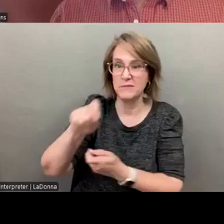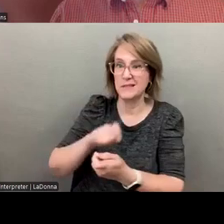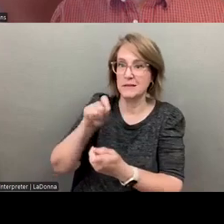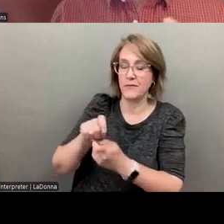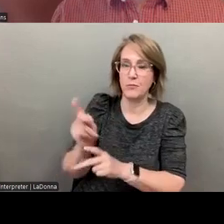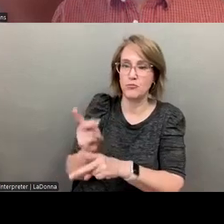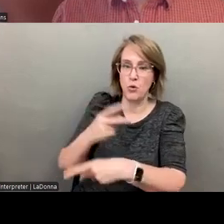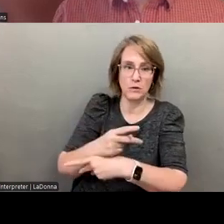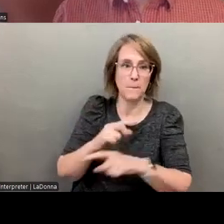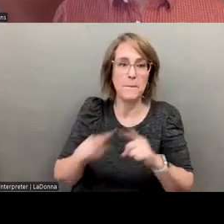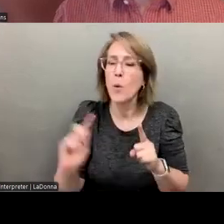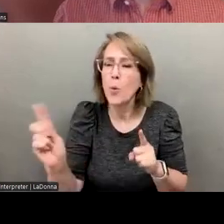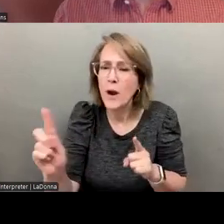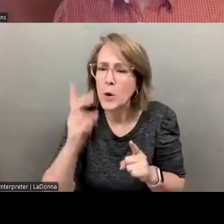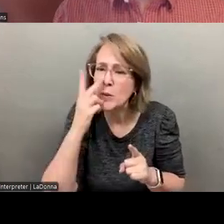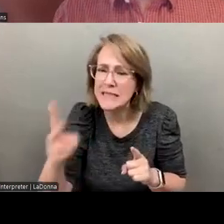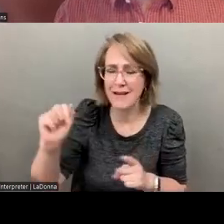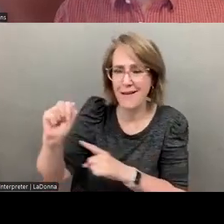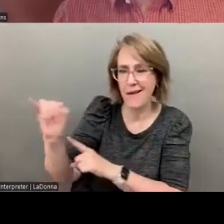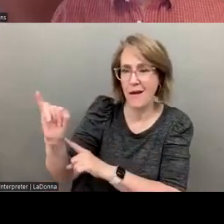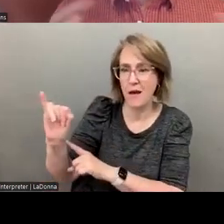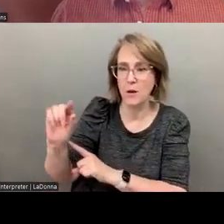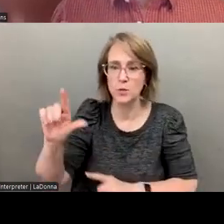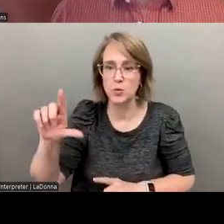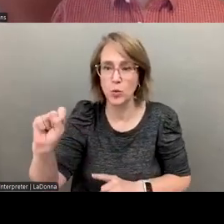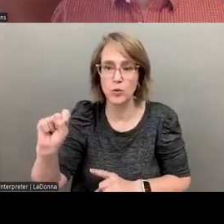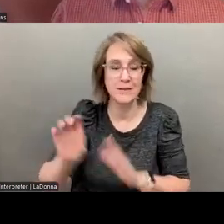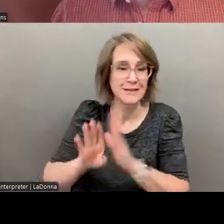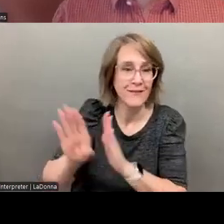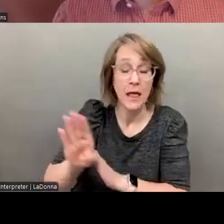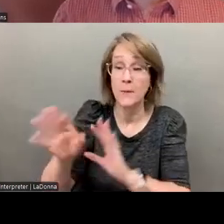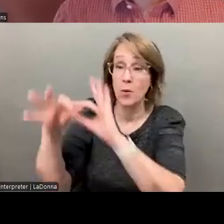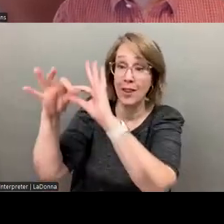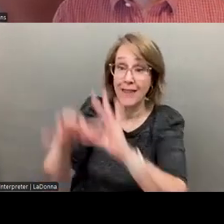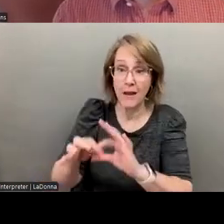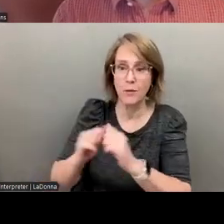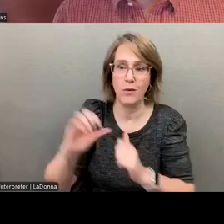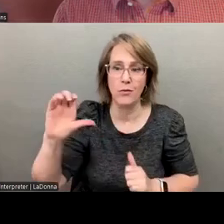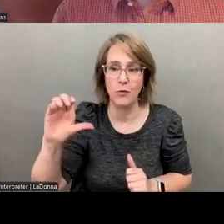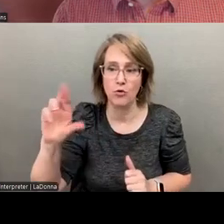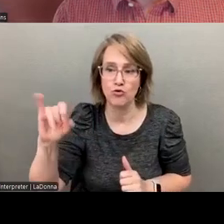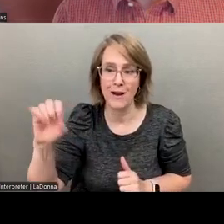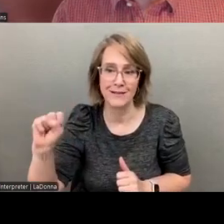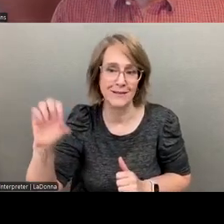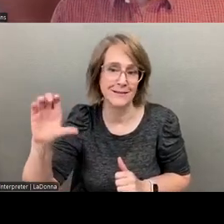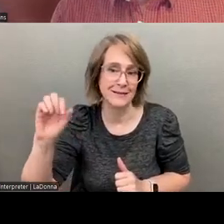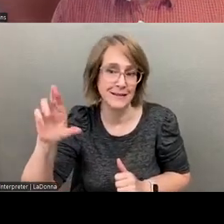some of the initial AI tools being developed within crisis care. Um, next slide, please.